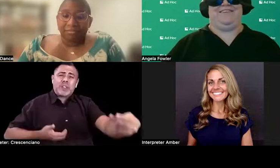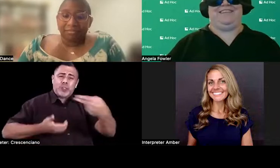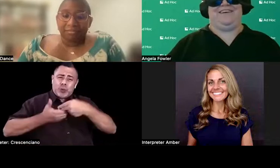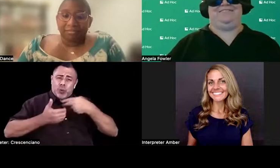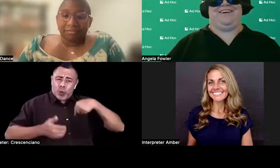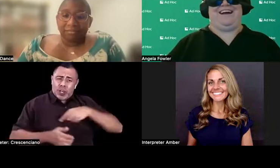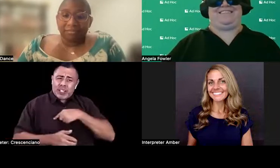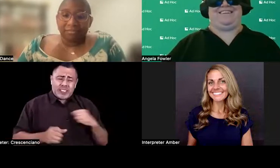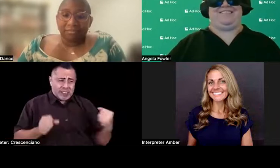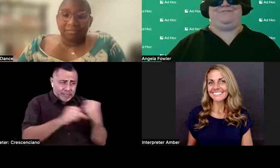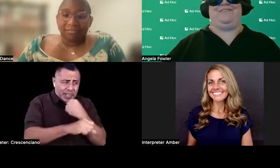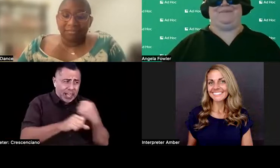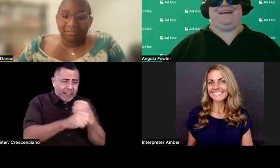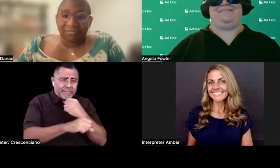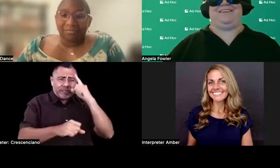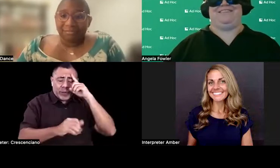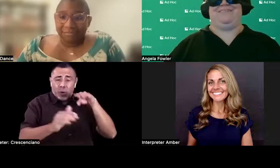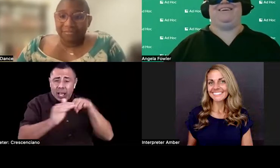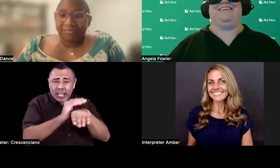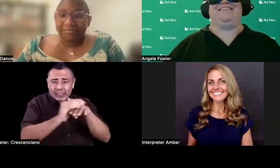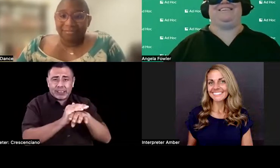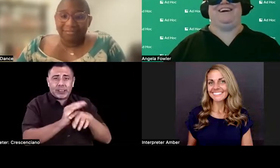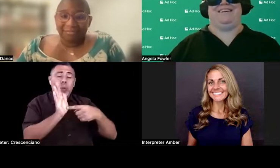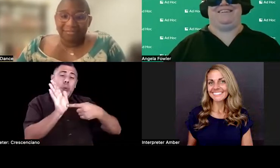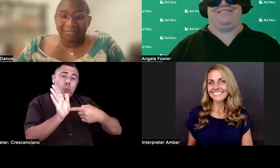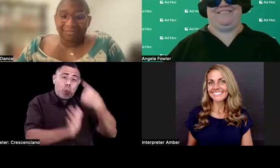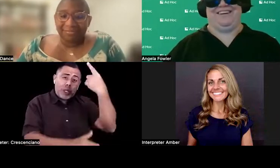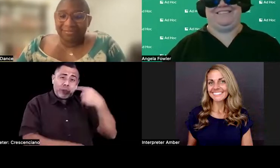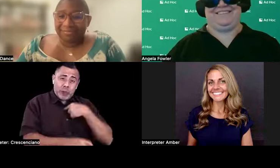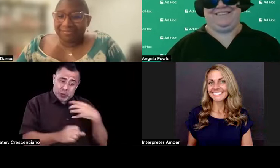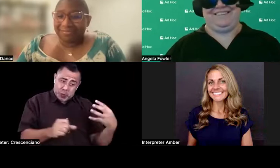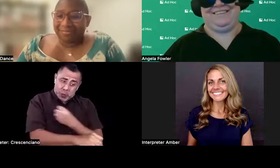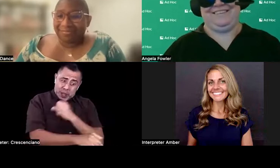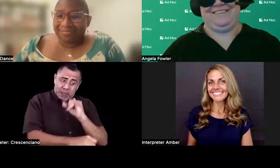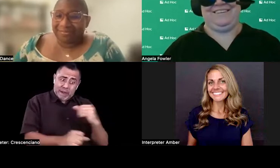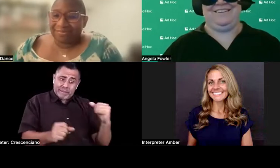once we win the fight for access, you won't be having to respond to these accommodation requests.